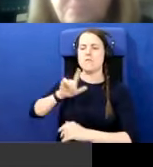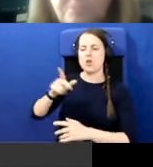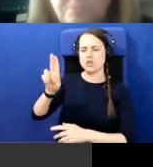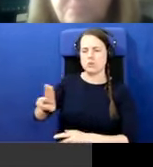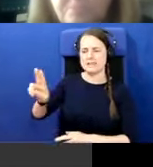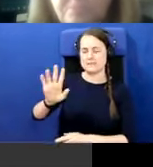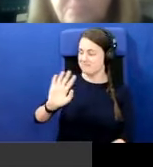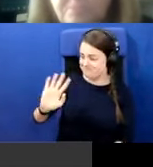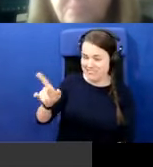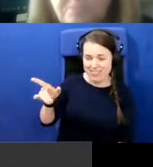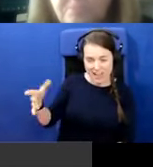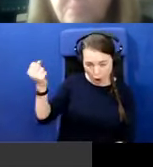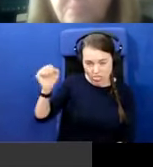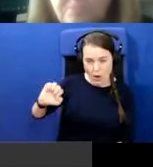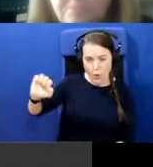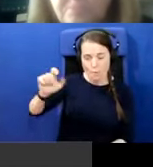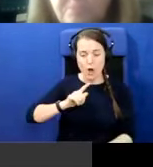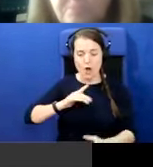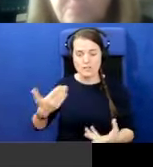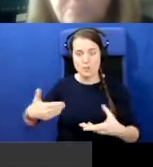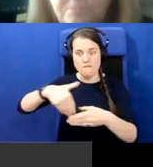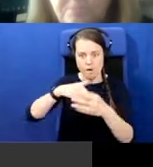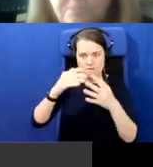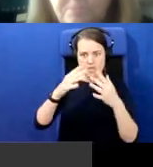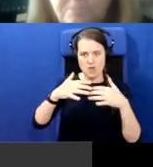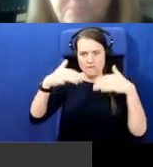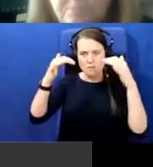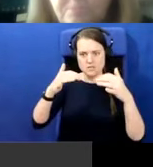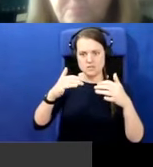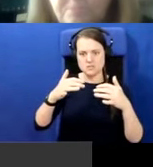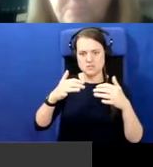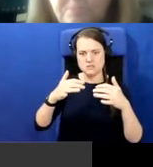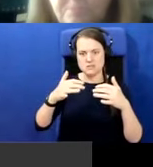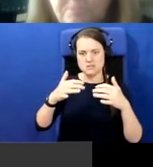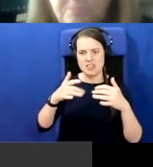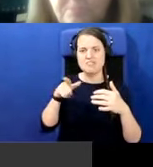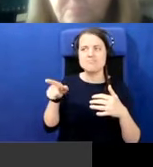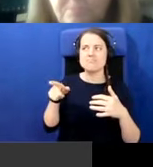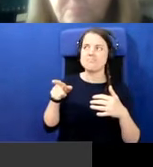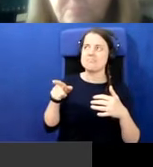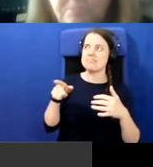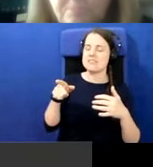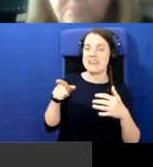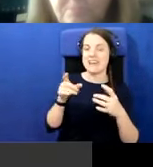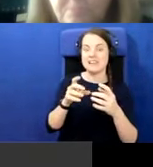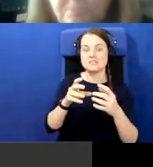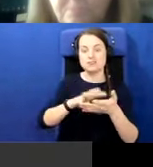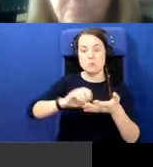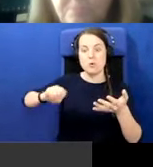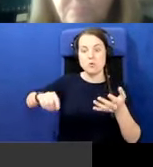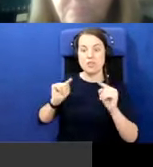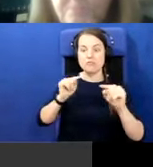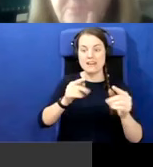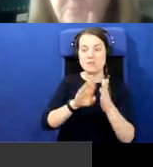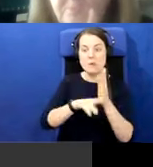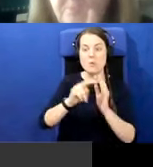in the government for the first time since 1974. They got rid of the threat of North-South, um, bodies